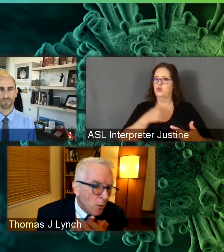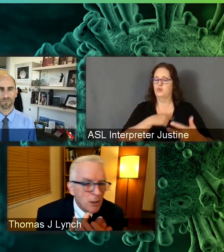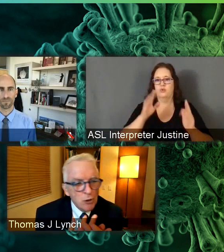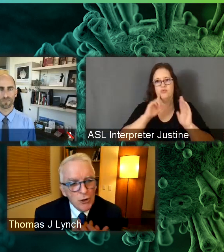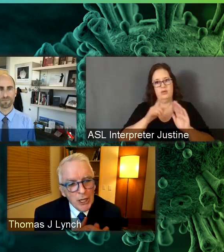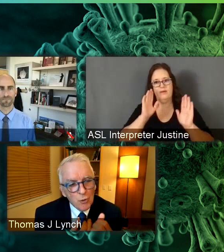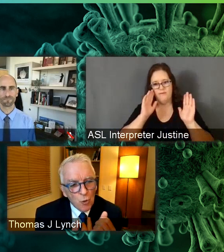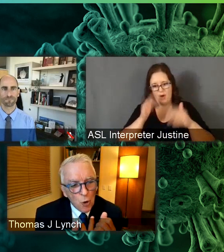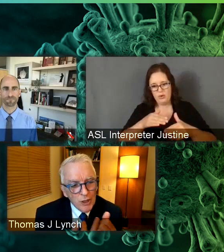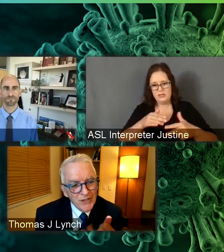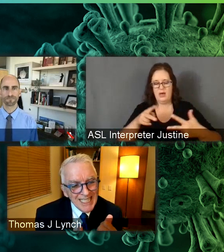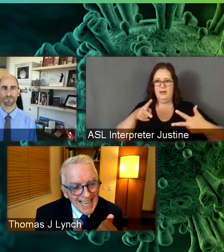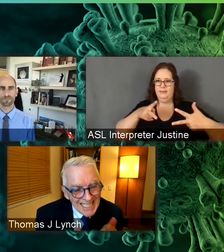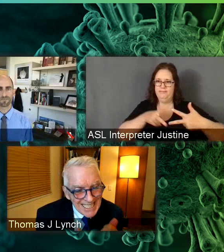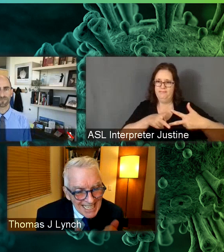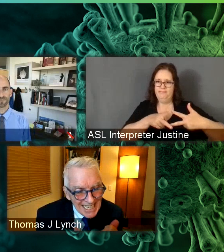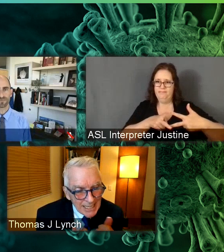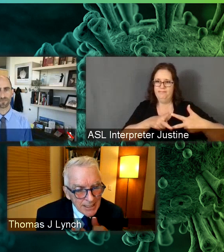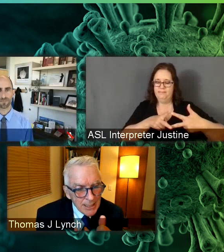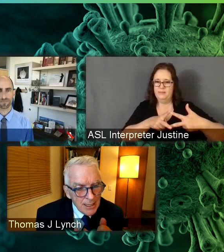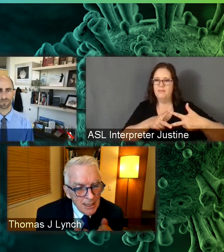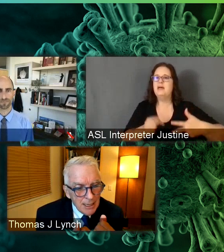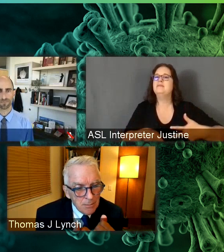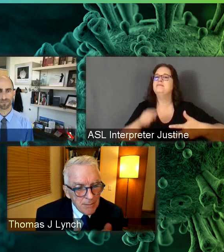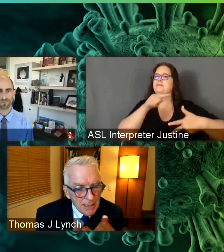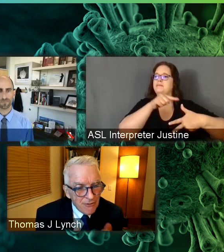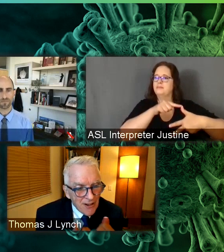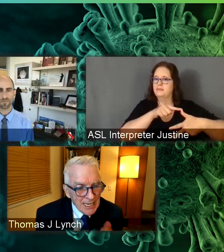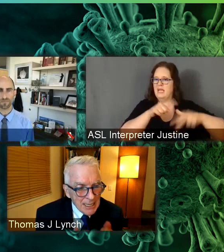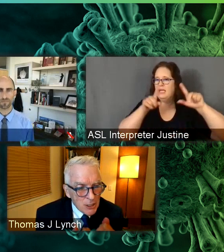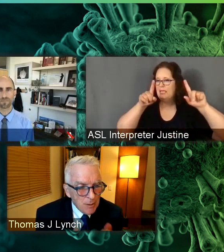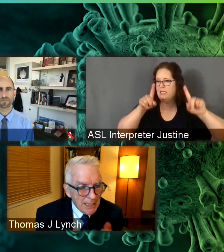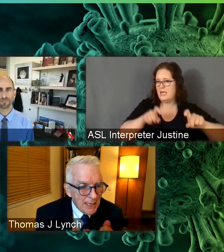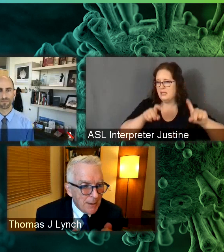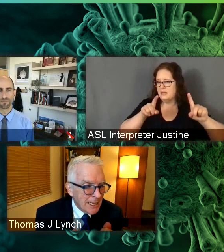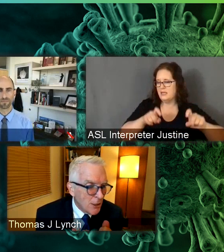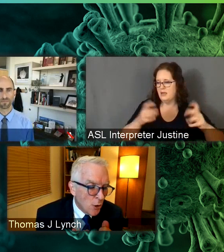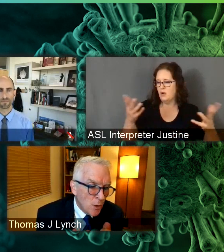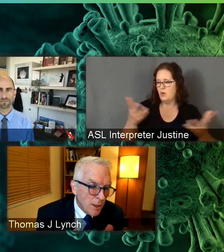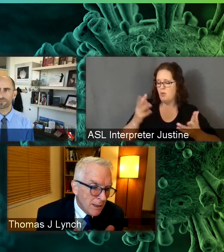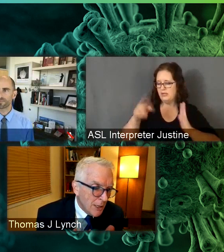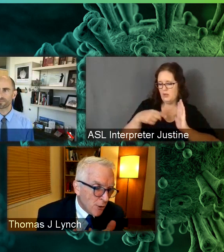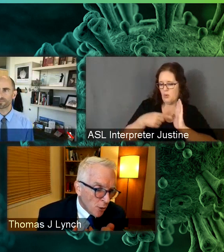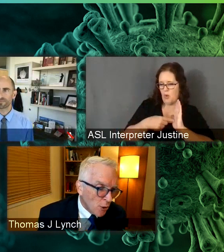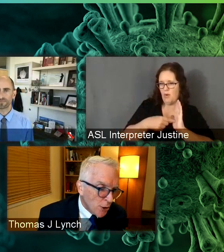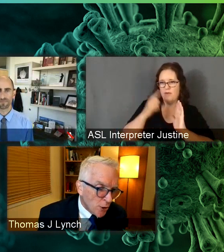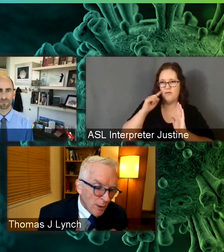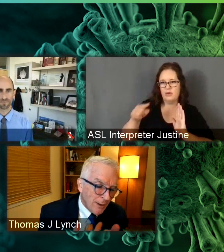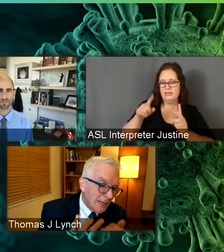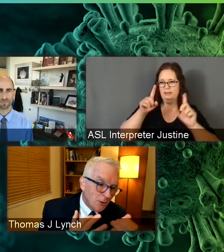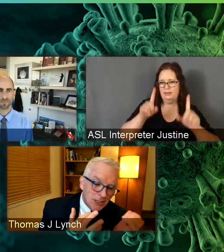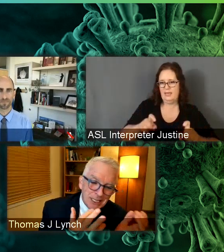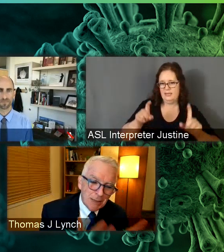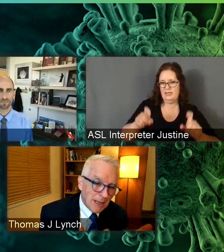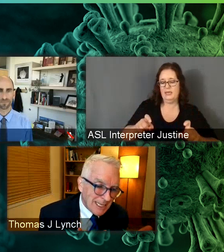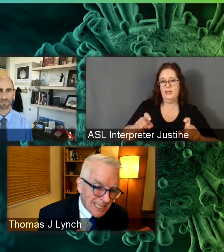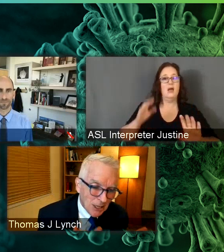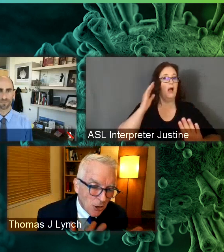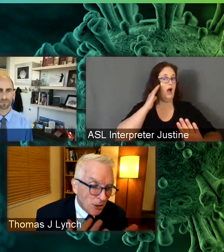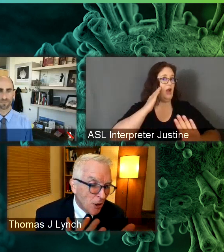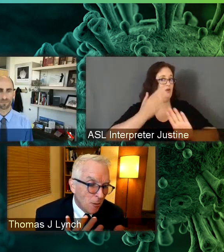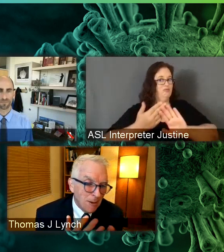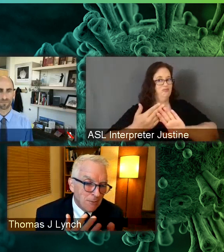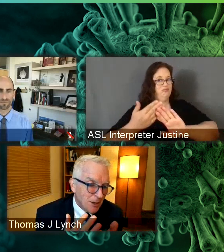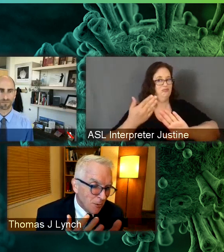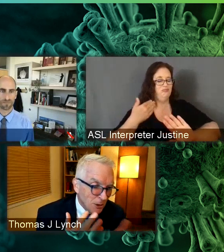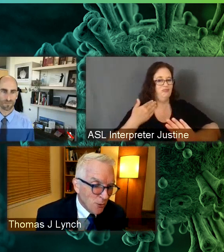talk about what you think the role of testing is in fighting this pandemic? And I know in your earlier career, and I know it doesn't seem like it's